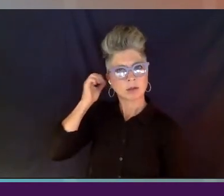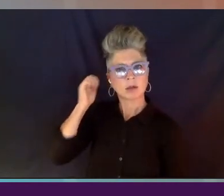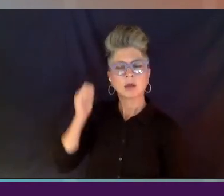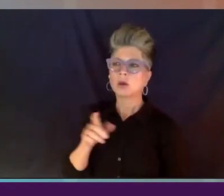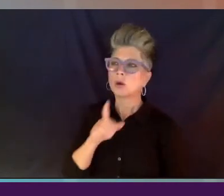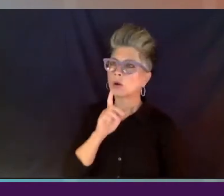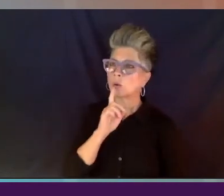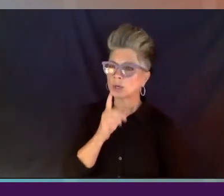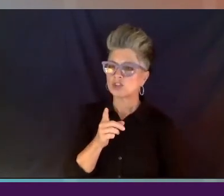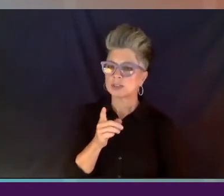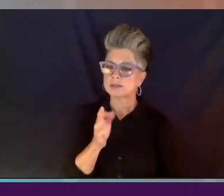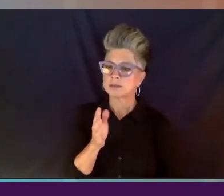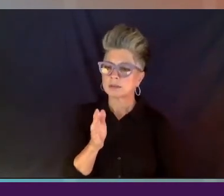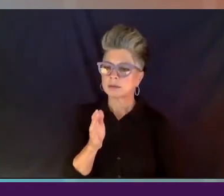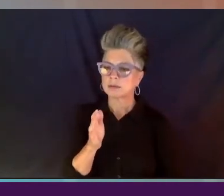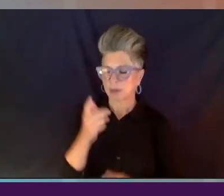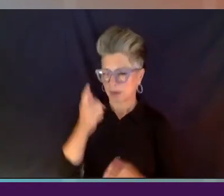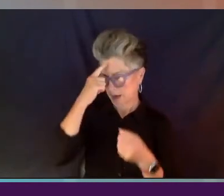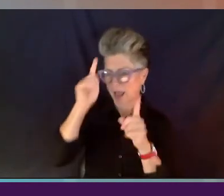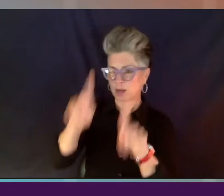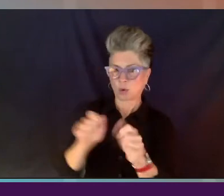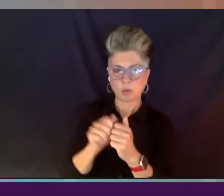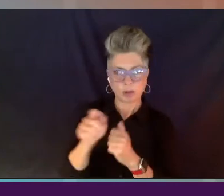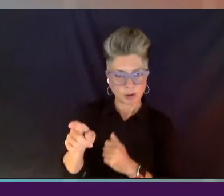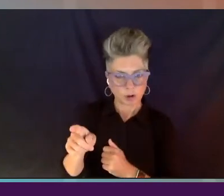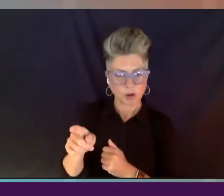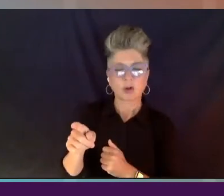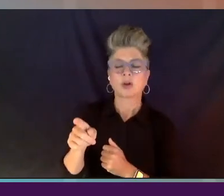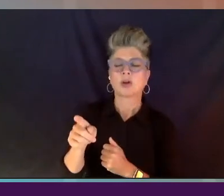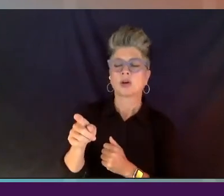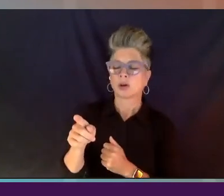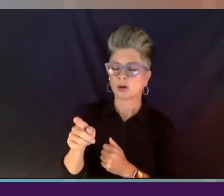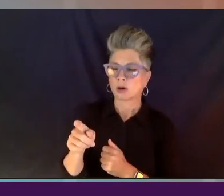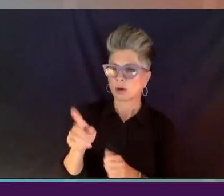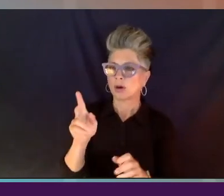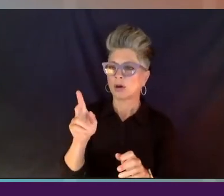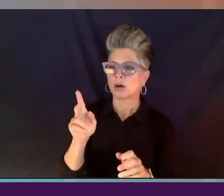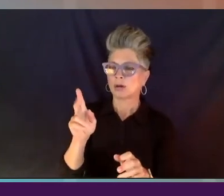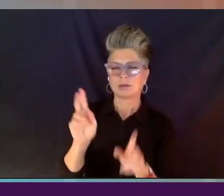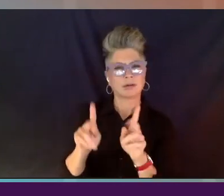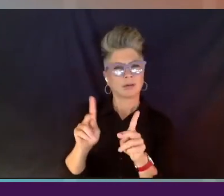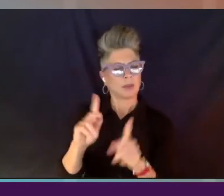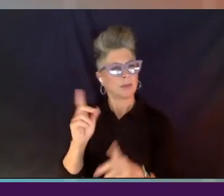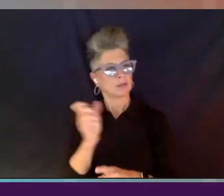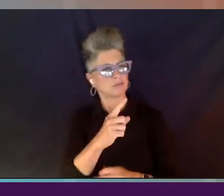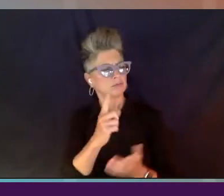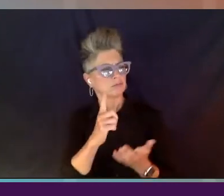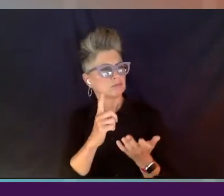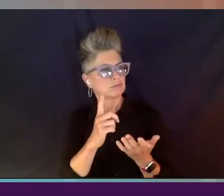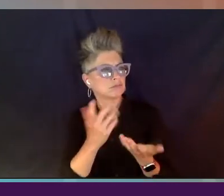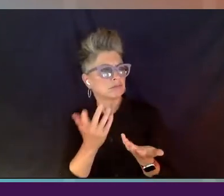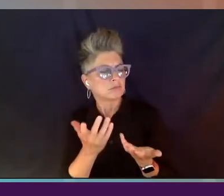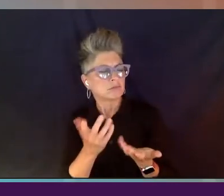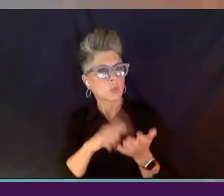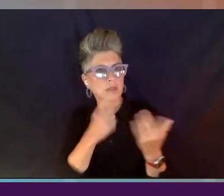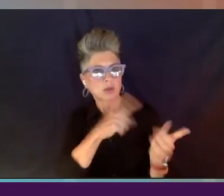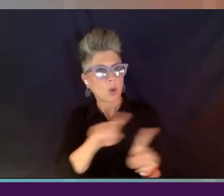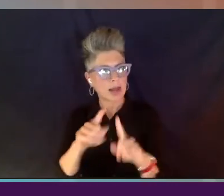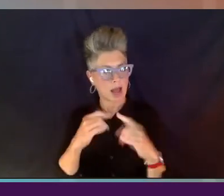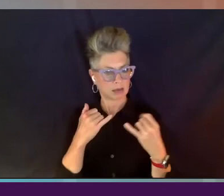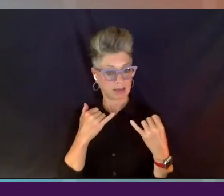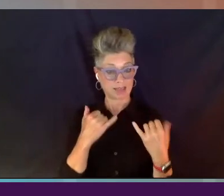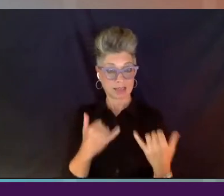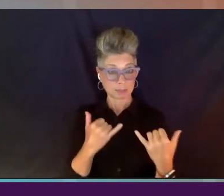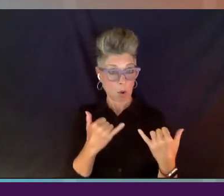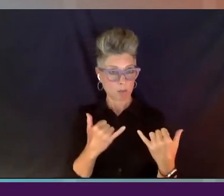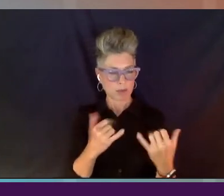and I, and I agree with her. I've had questions people have always asked me, well, what's going on. Do you, you know, in this moment, um, what